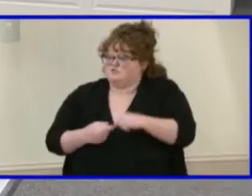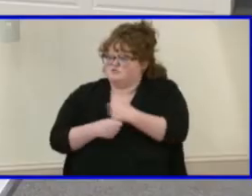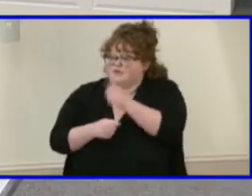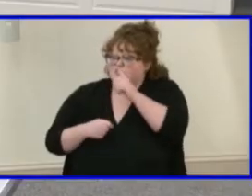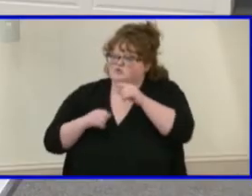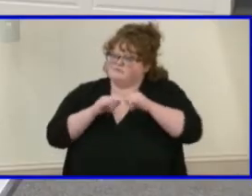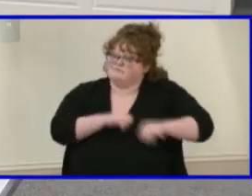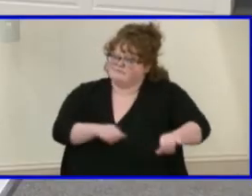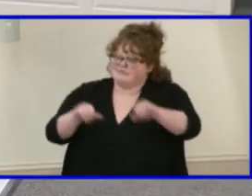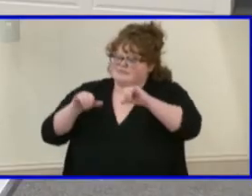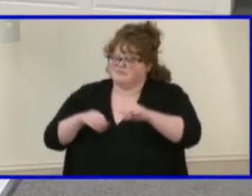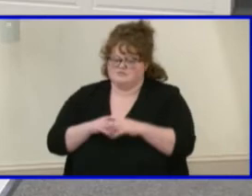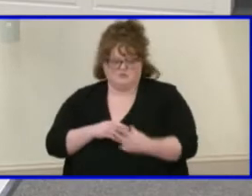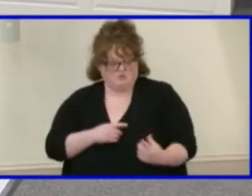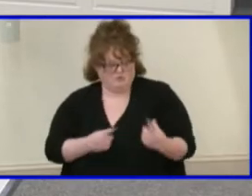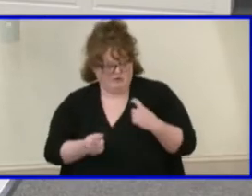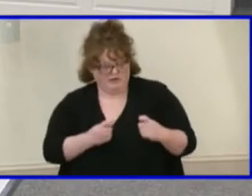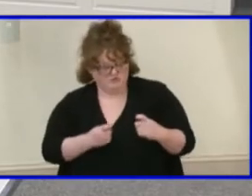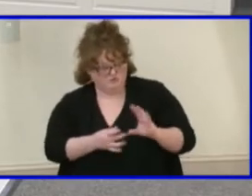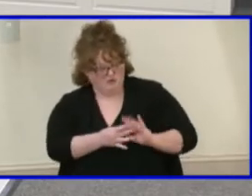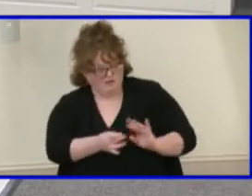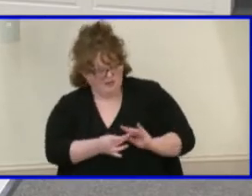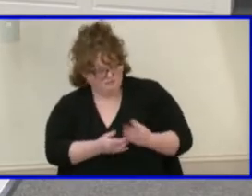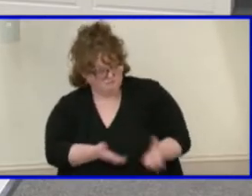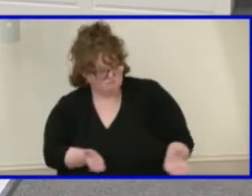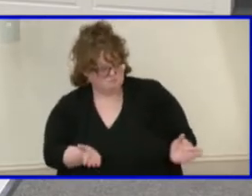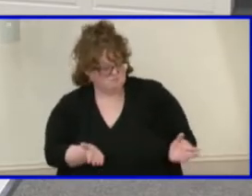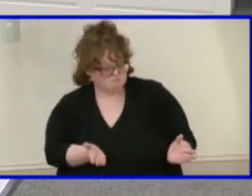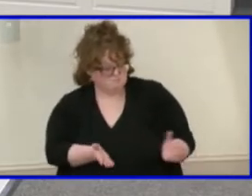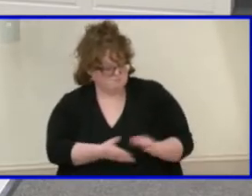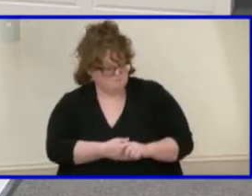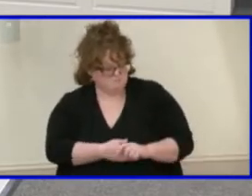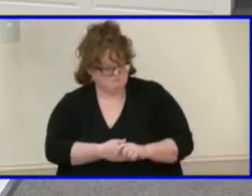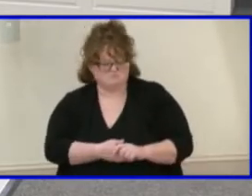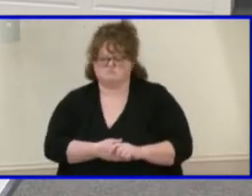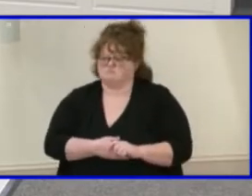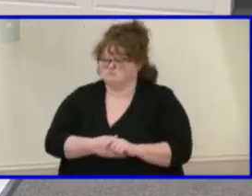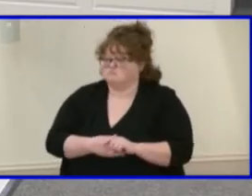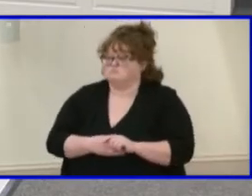members, there any questions or comments on this policy? Madam Caswell.